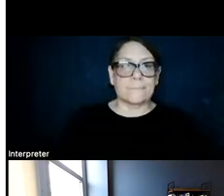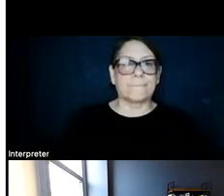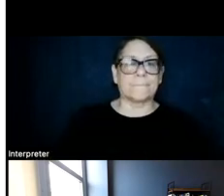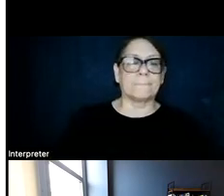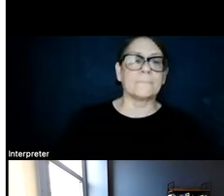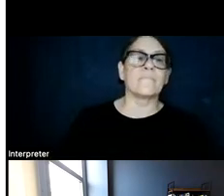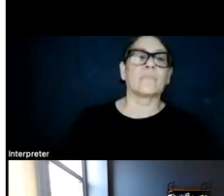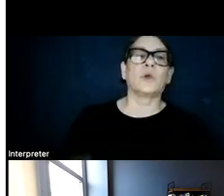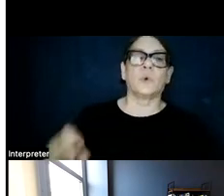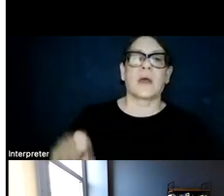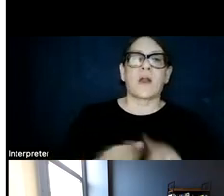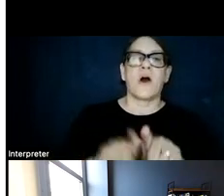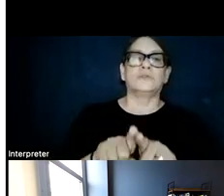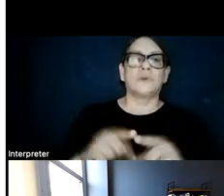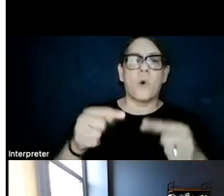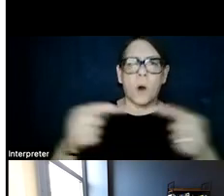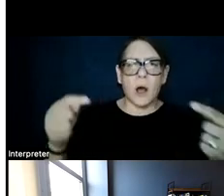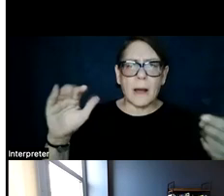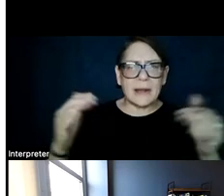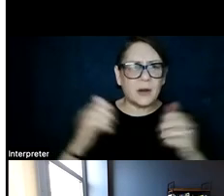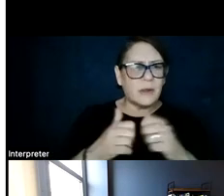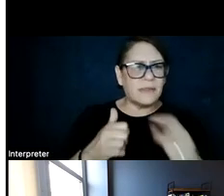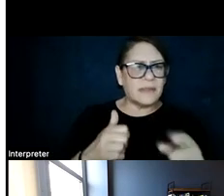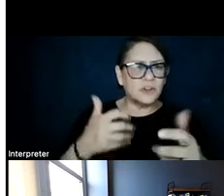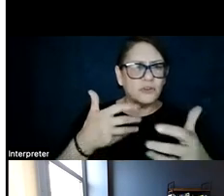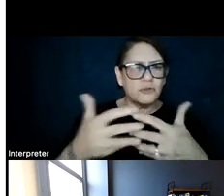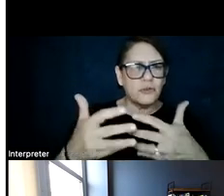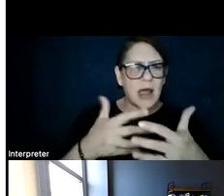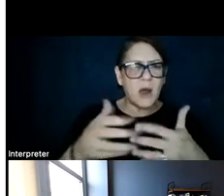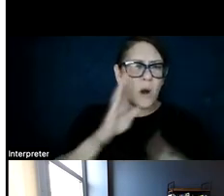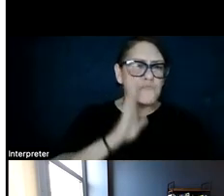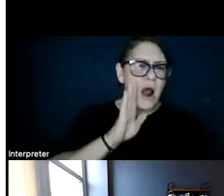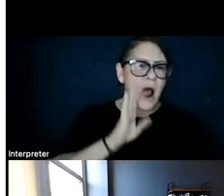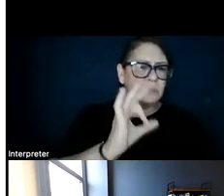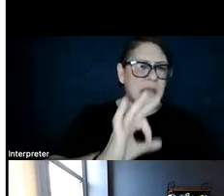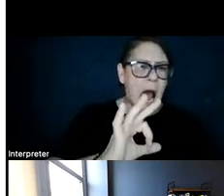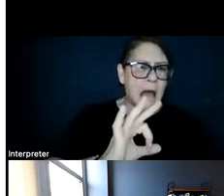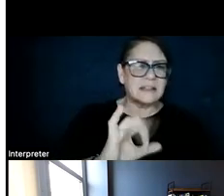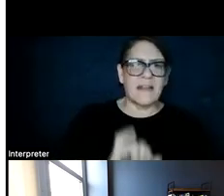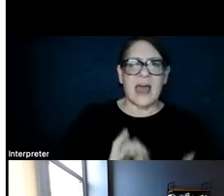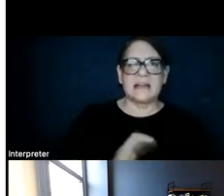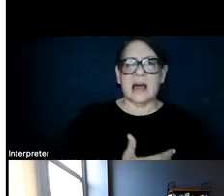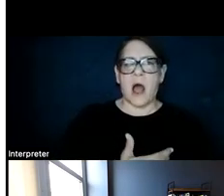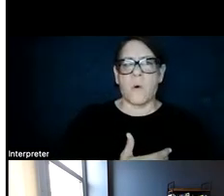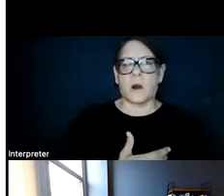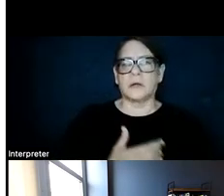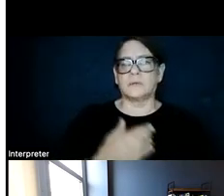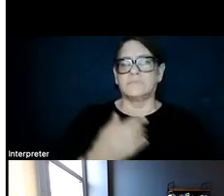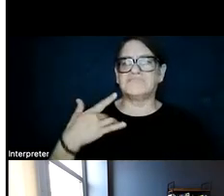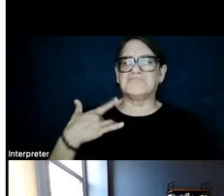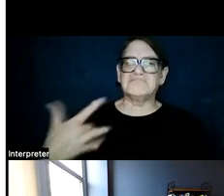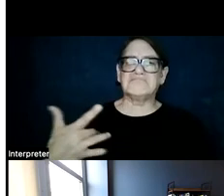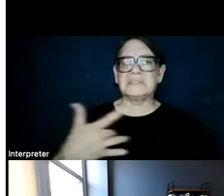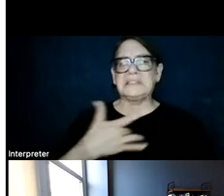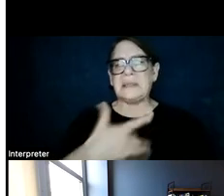And you can also contrast that with these brown colored dots. That's kind of our siding-as-usual scenario. So that's